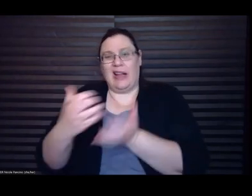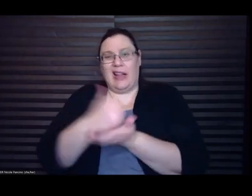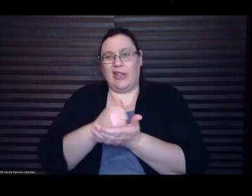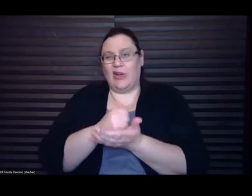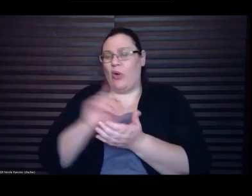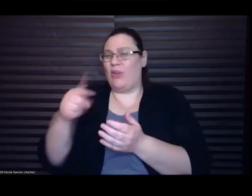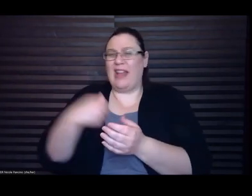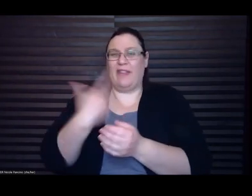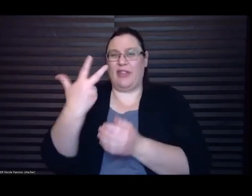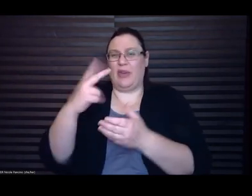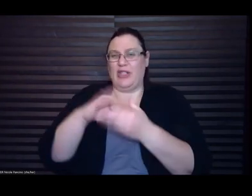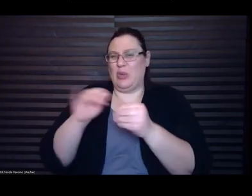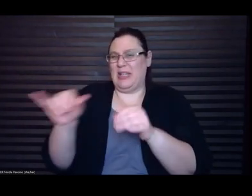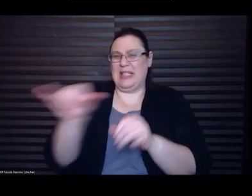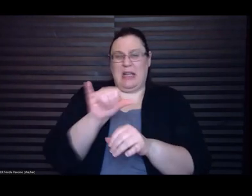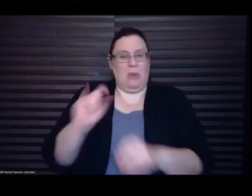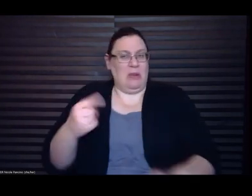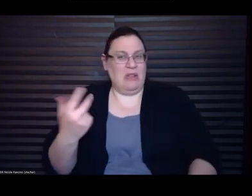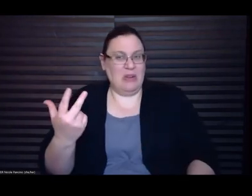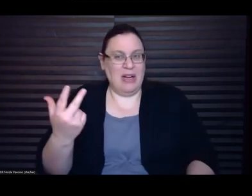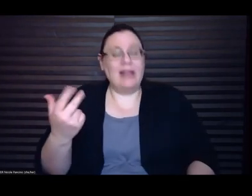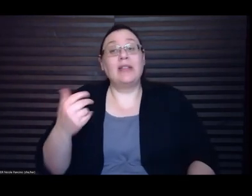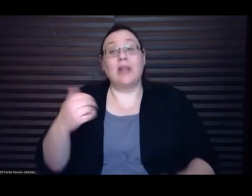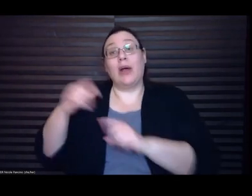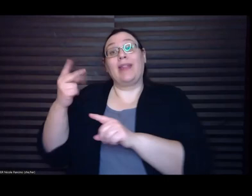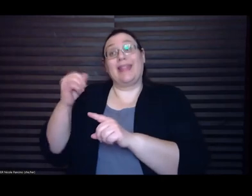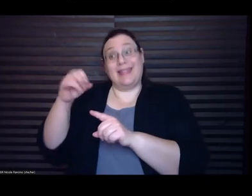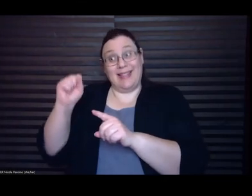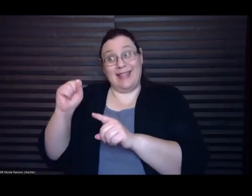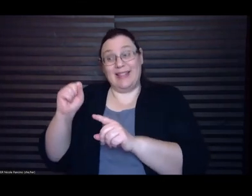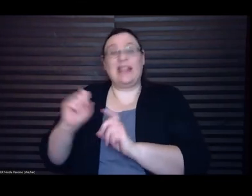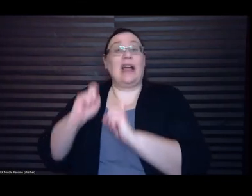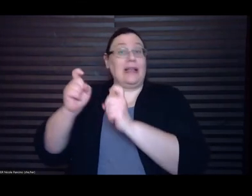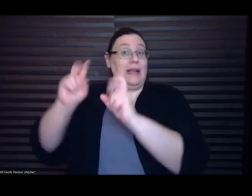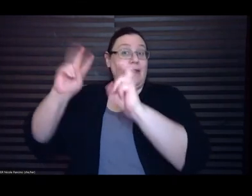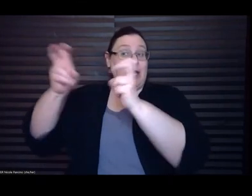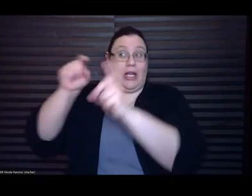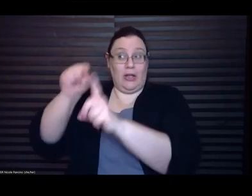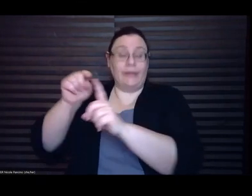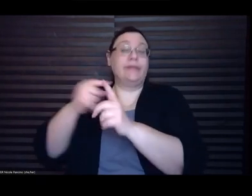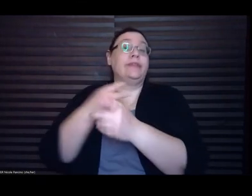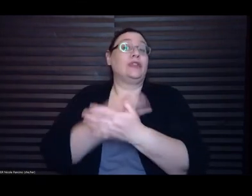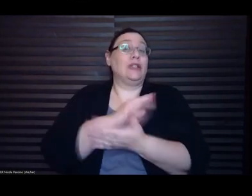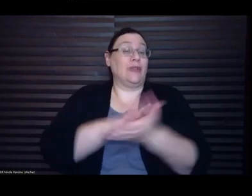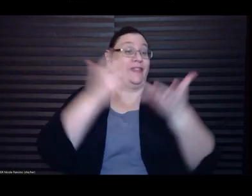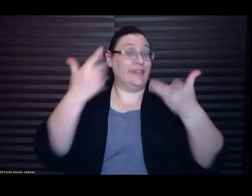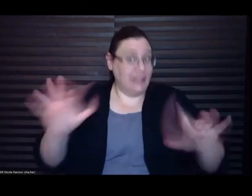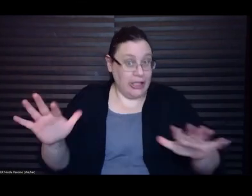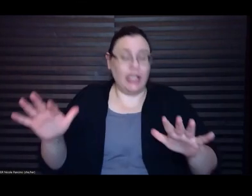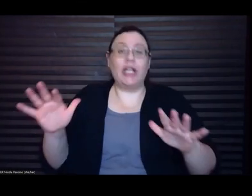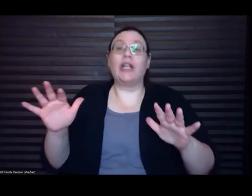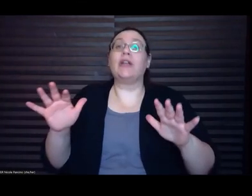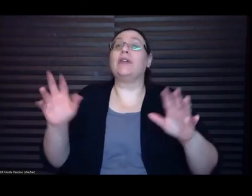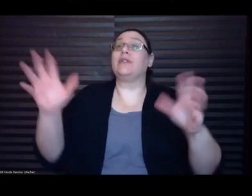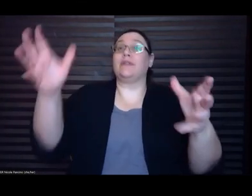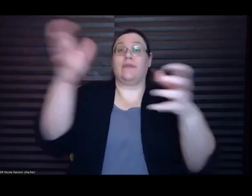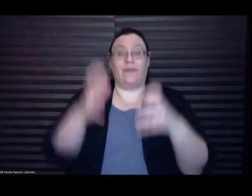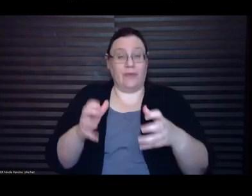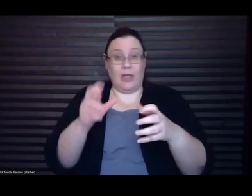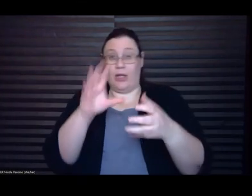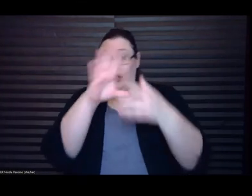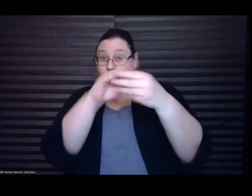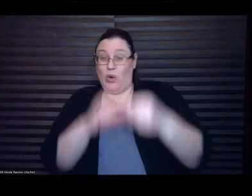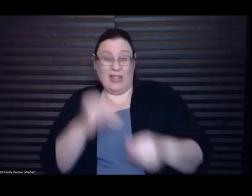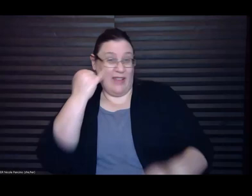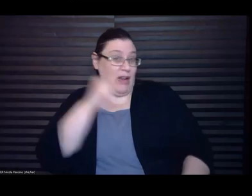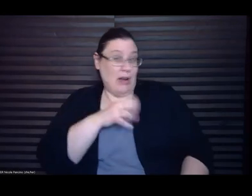title, then after grad school went back and, like, took every story out that I didn't love. And I was left with three stories. And then I was like, okay, now I'm going